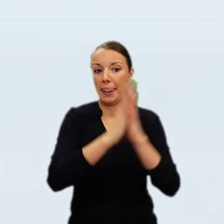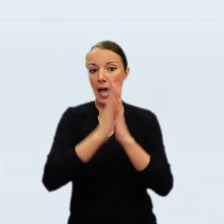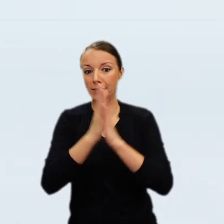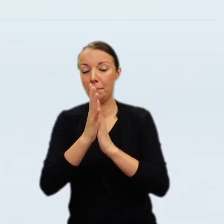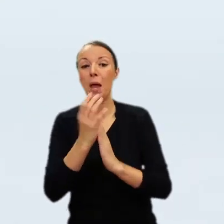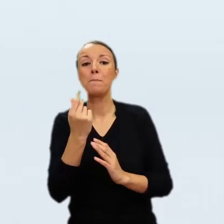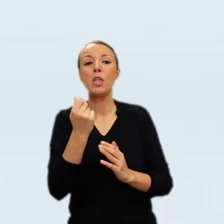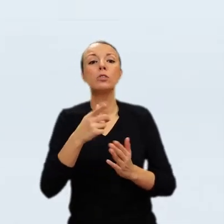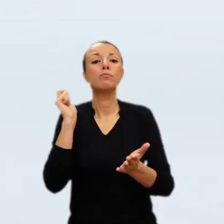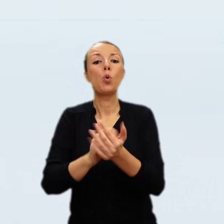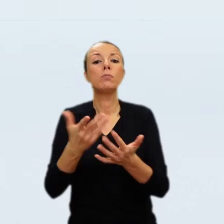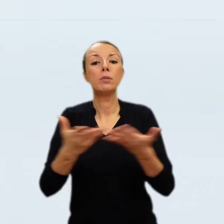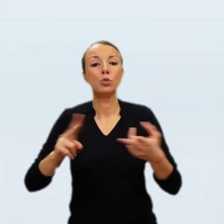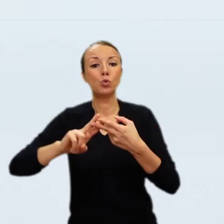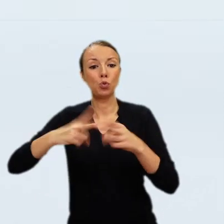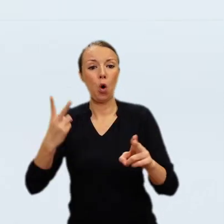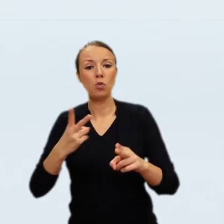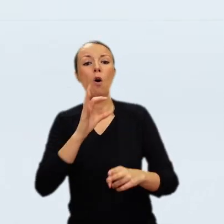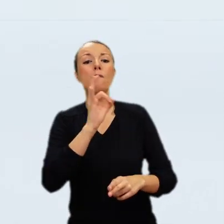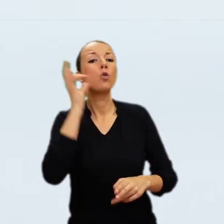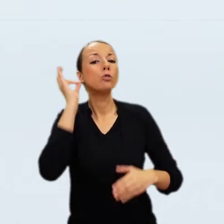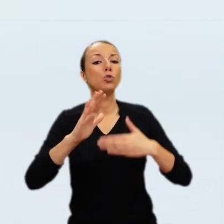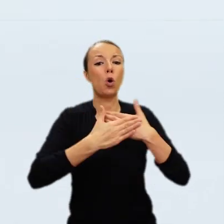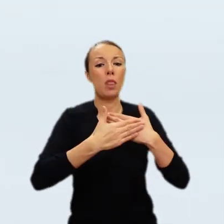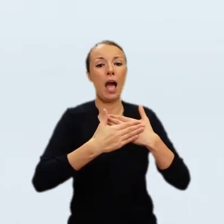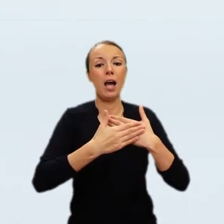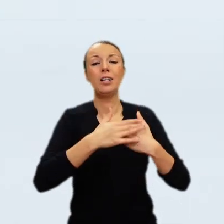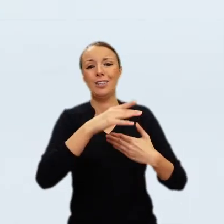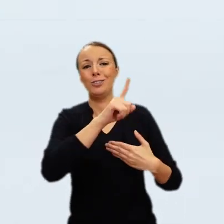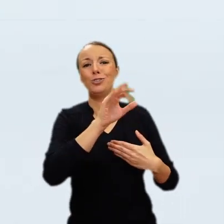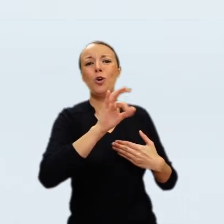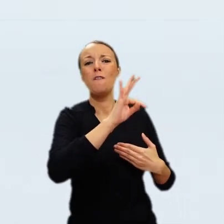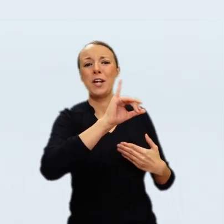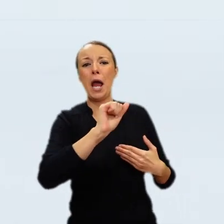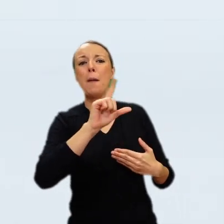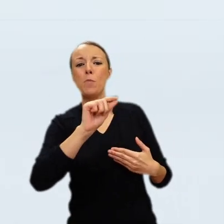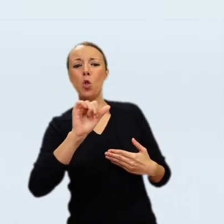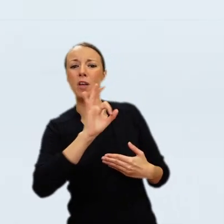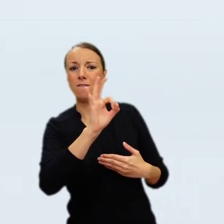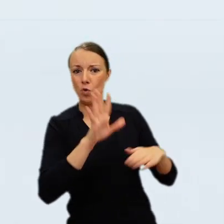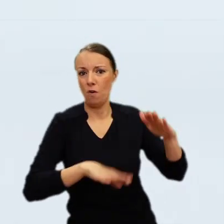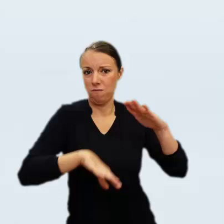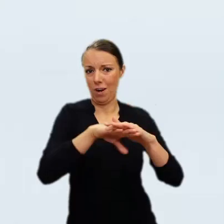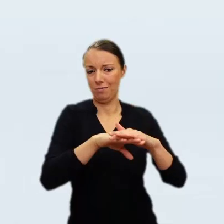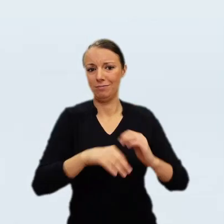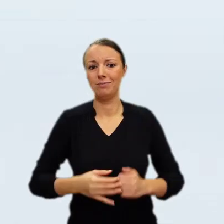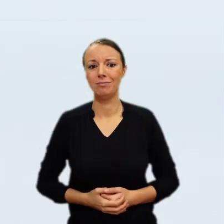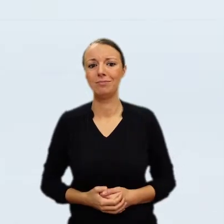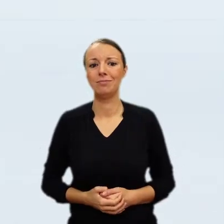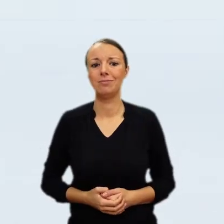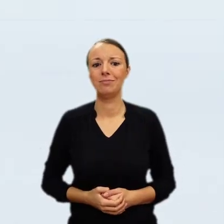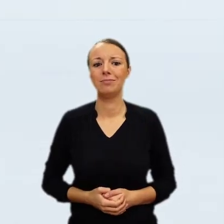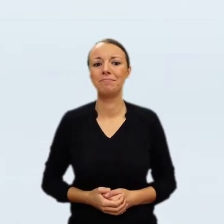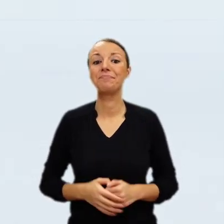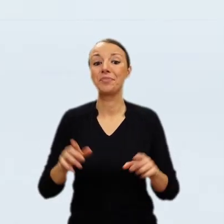and the frame are actually inextricably linked. While the original Rembrandt traveled to America in its new frame, which